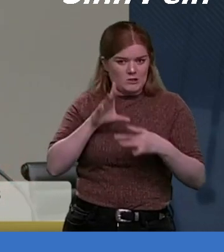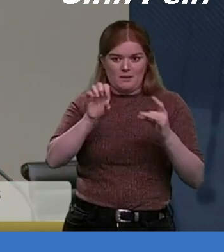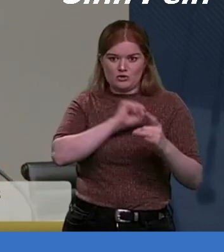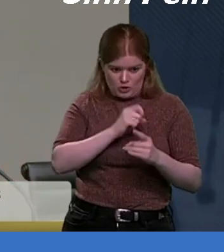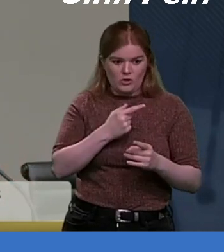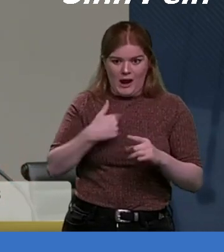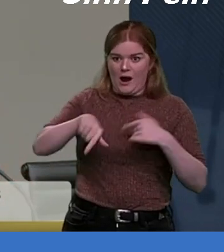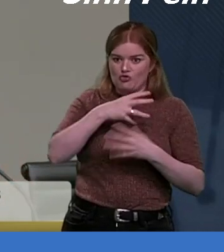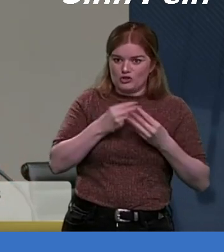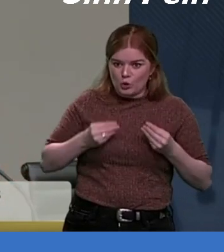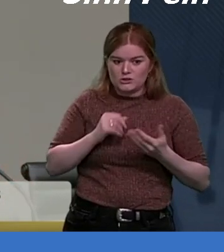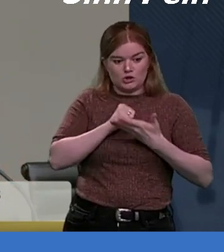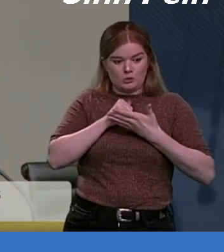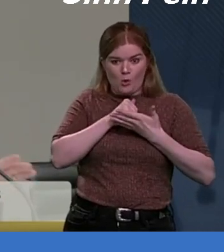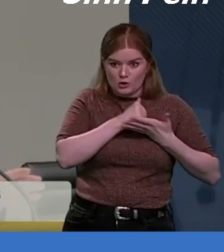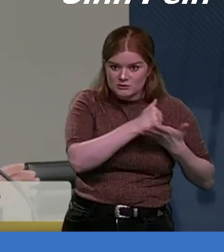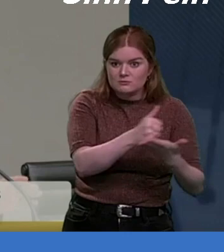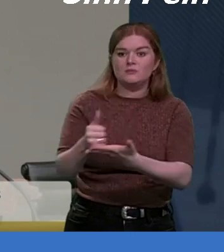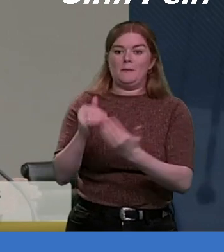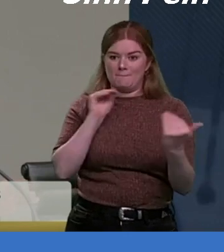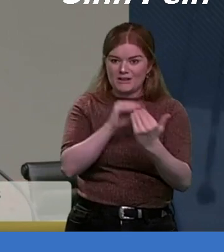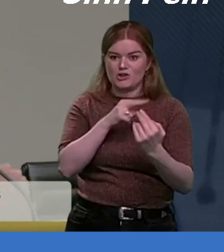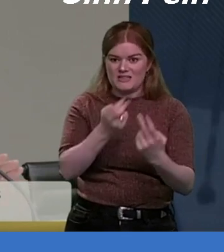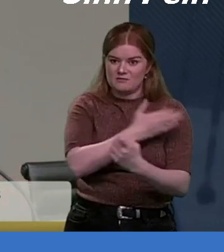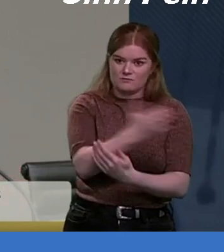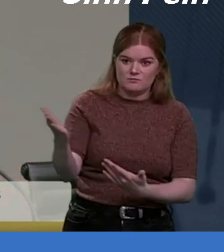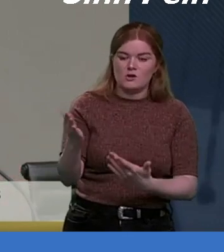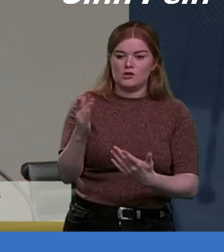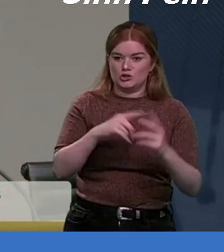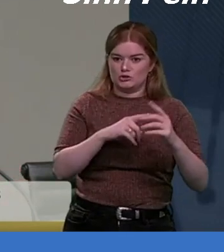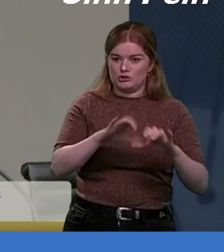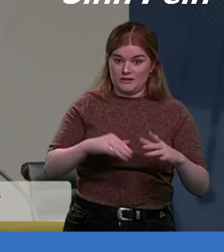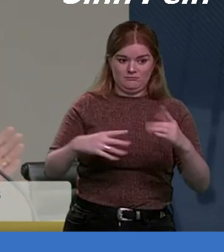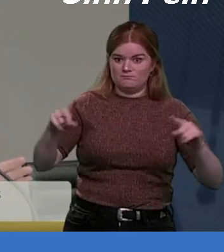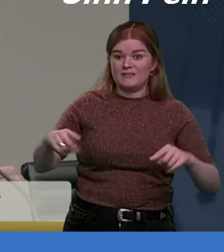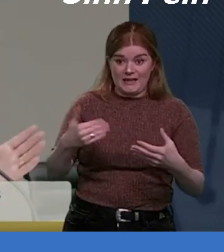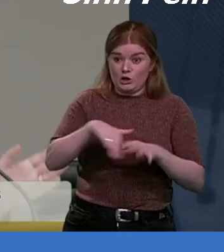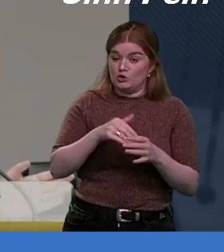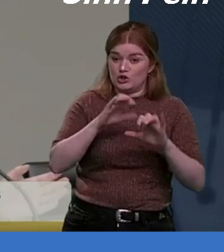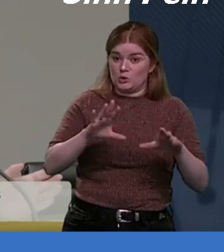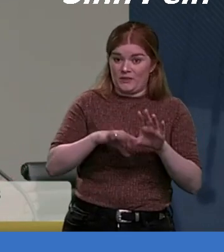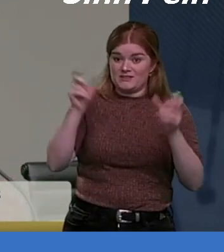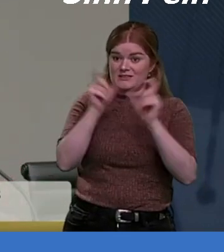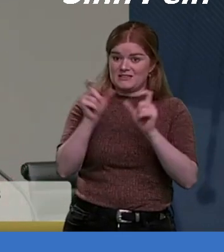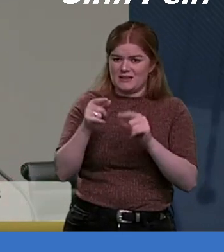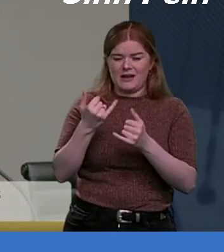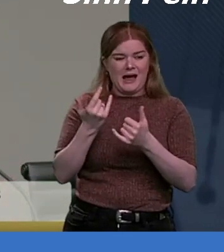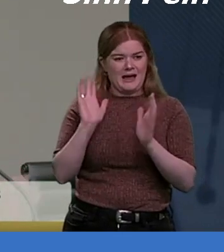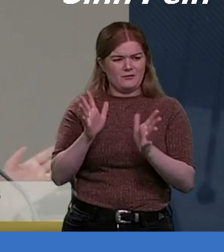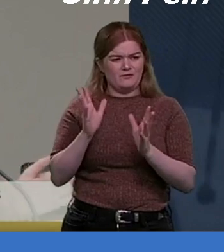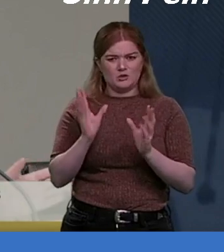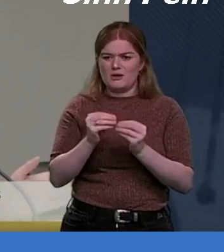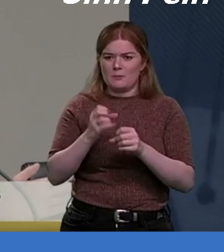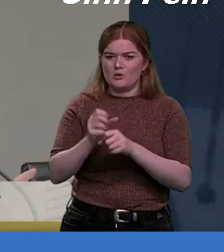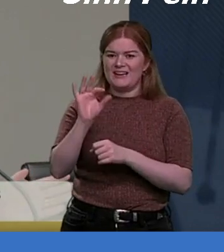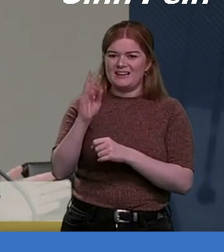that the resources and supports we provide are meeting the need across that. And that includes, for example, children with dyslexia. And again, in talking maybe about the